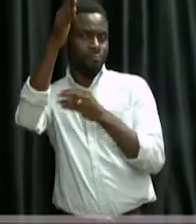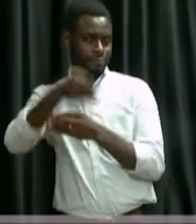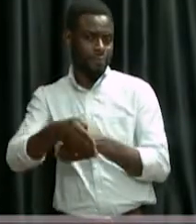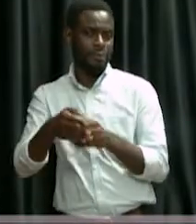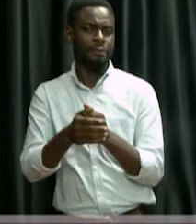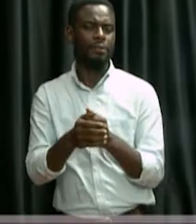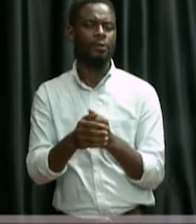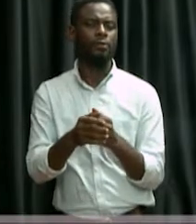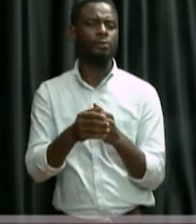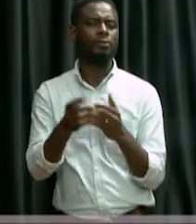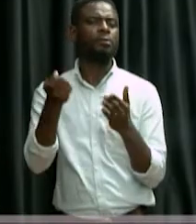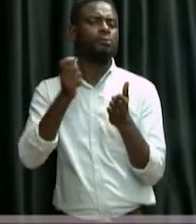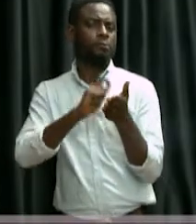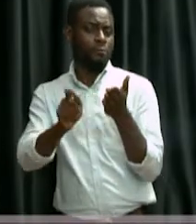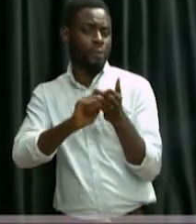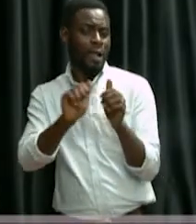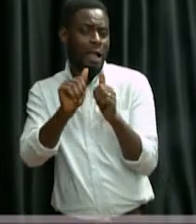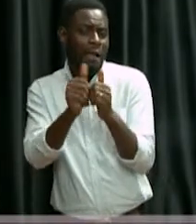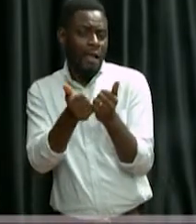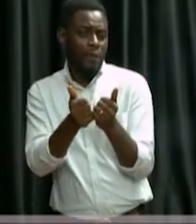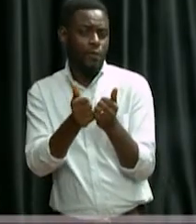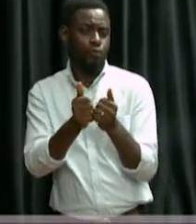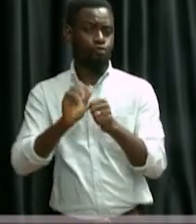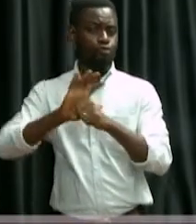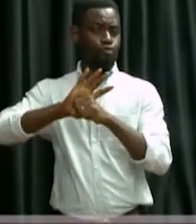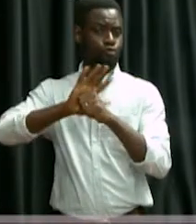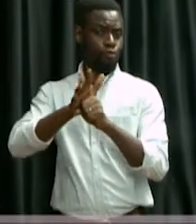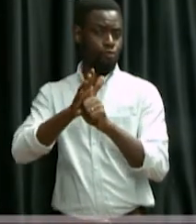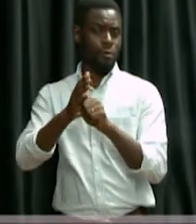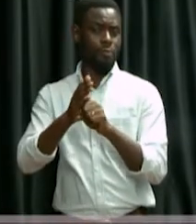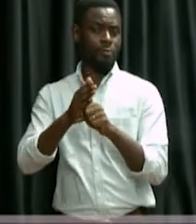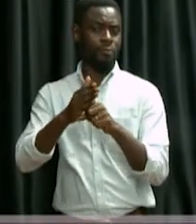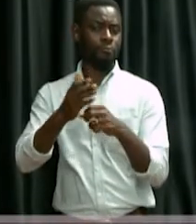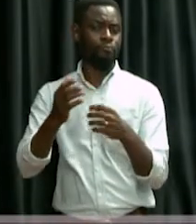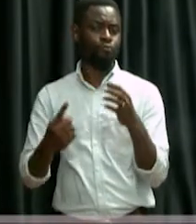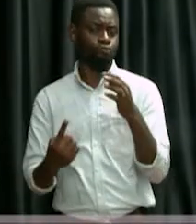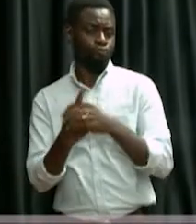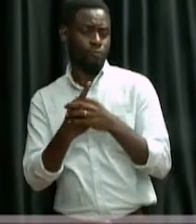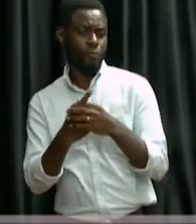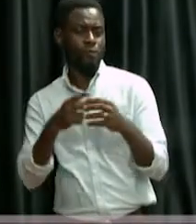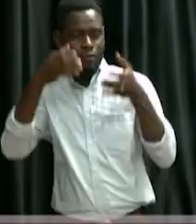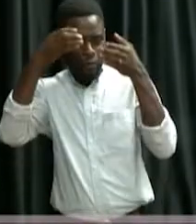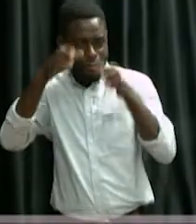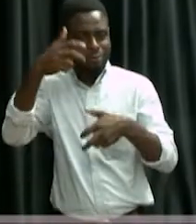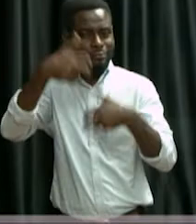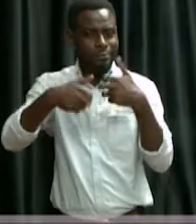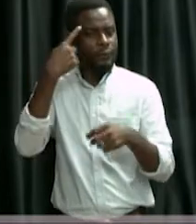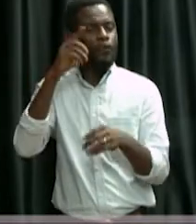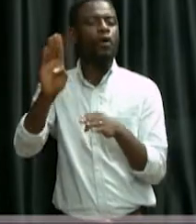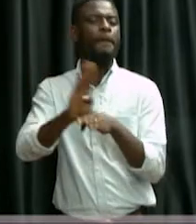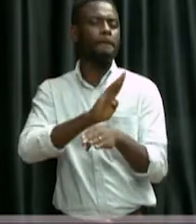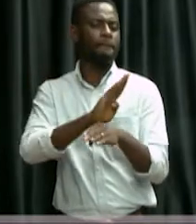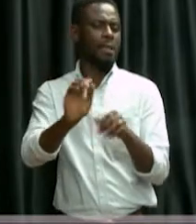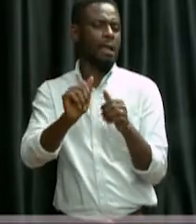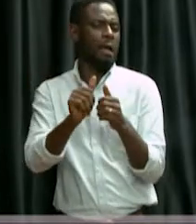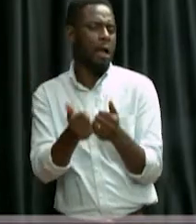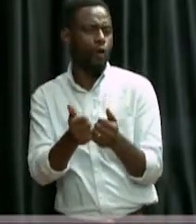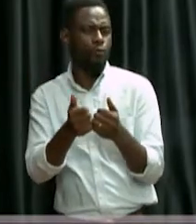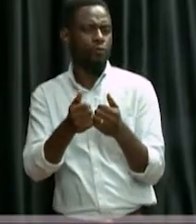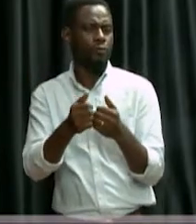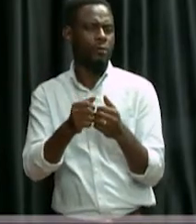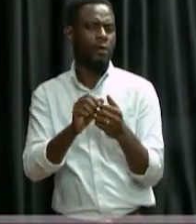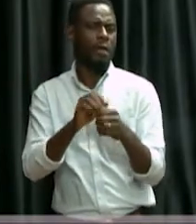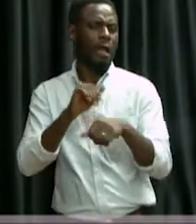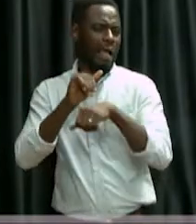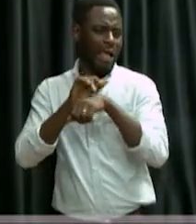how your business has been disrupted as a result of COVID-19 and the new protocols for social distancing,